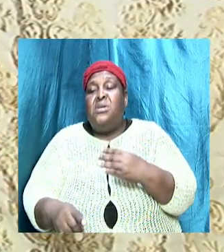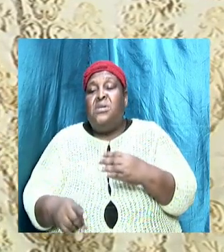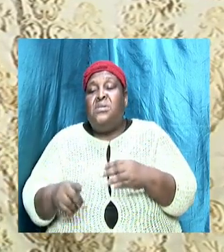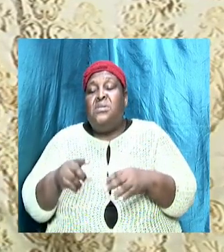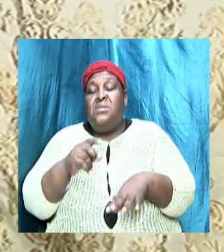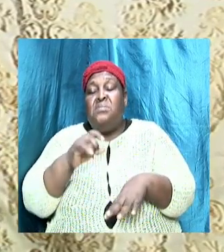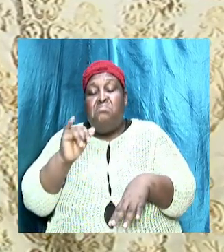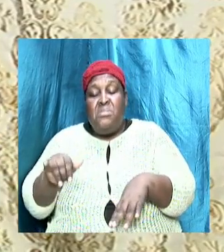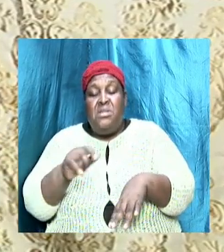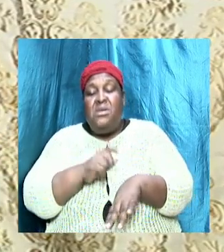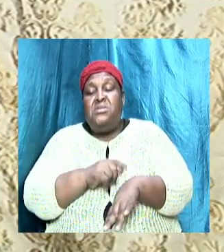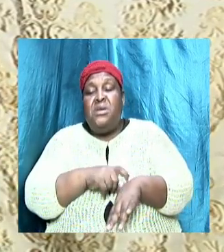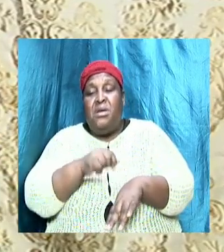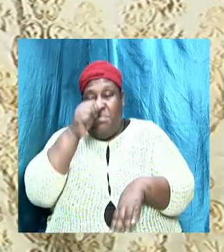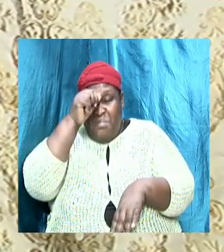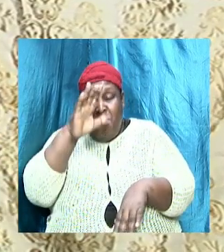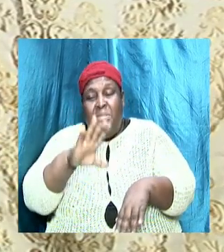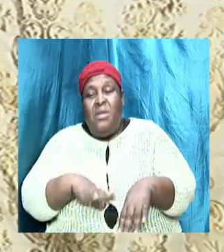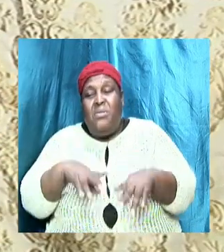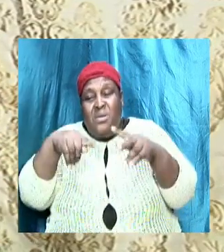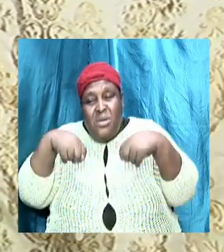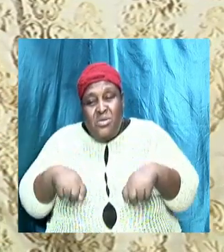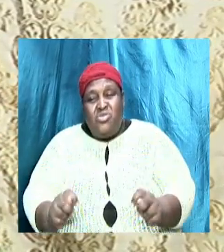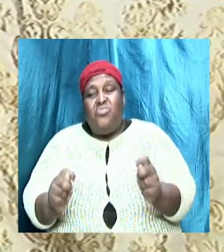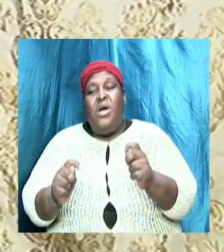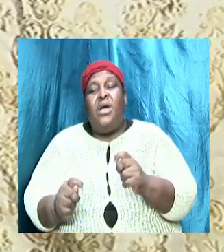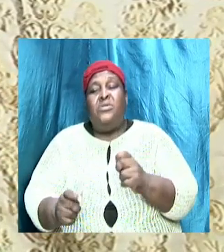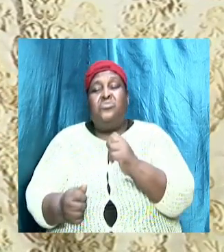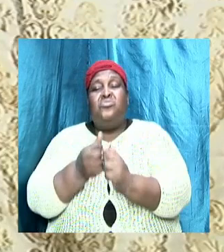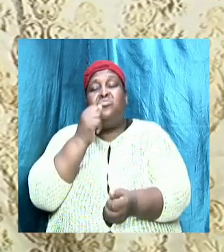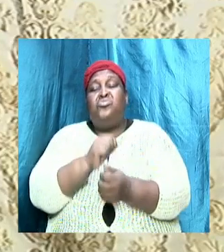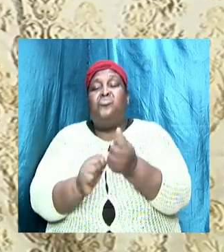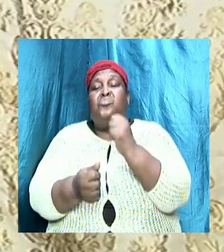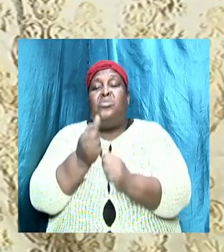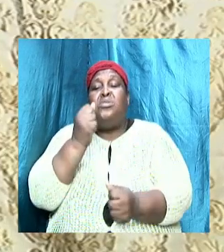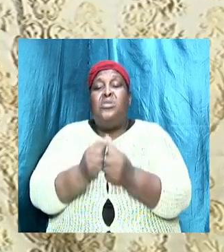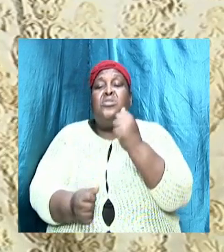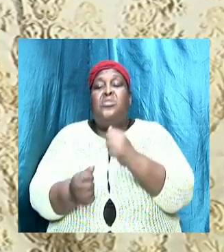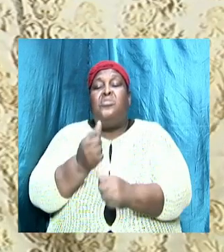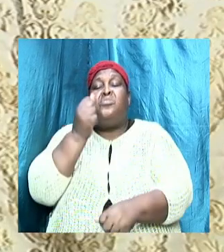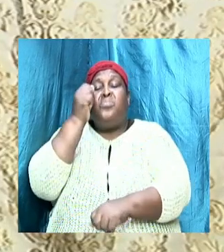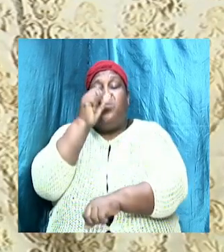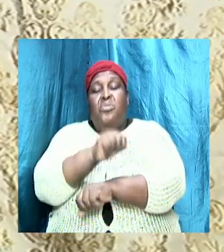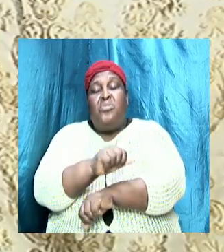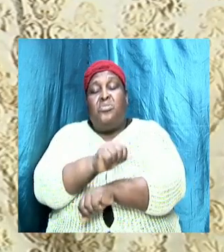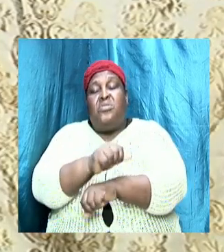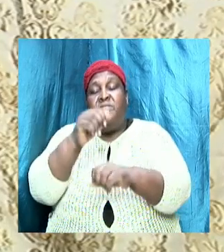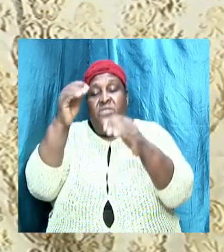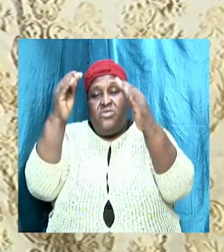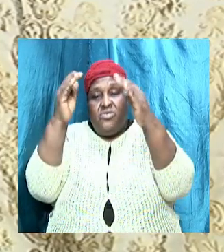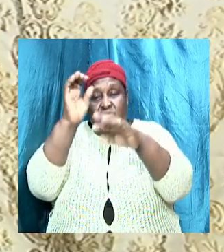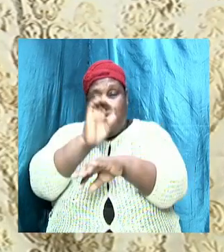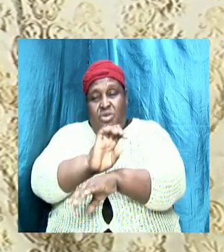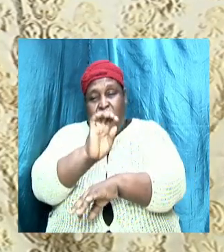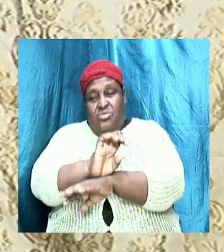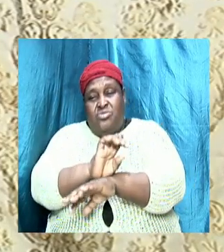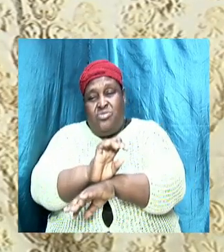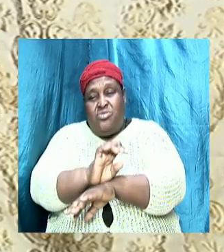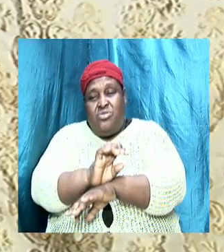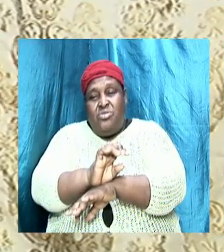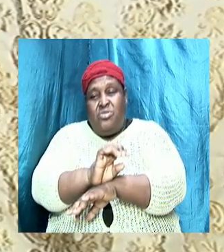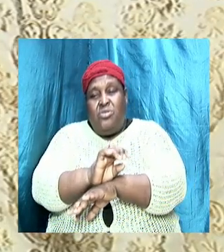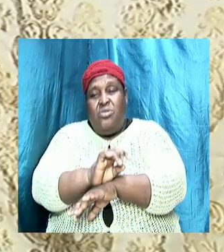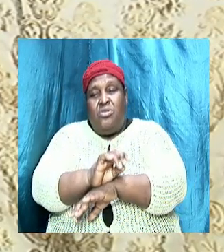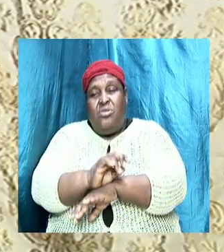time men were there trying to destroy the works of the church trying to destroy the